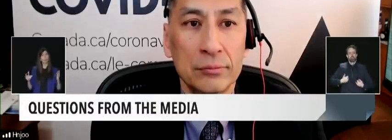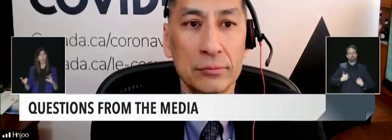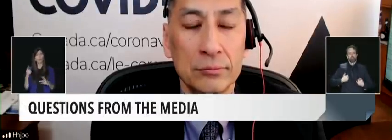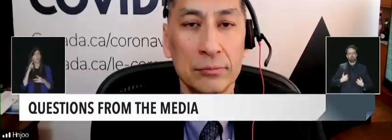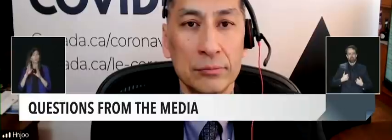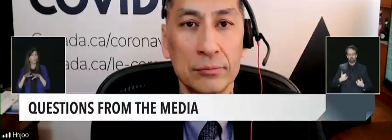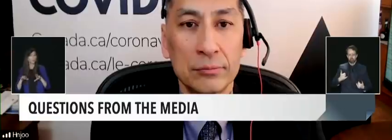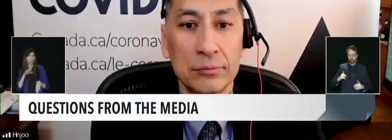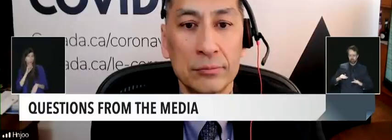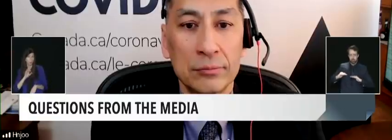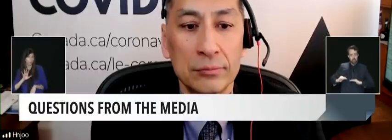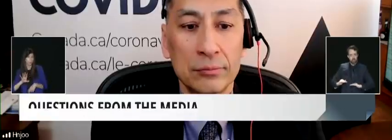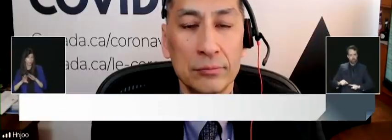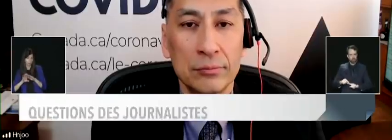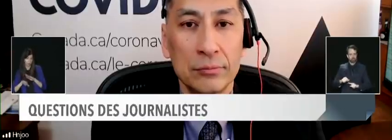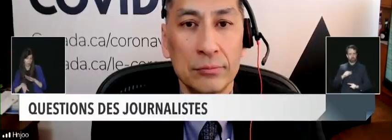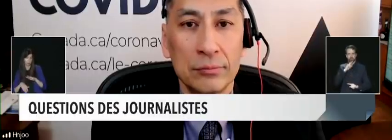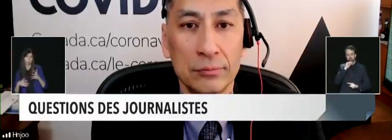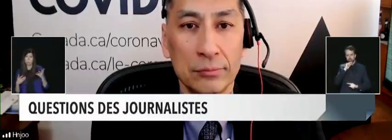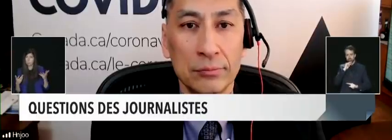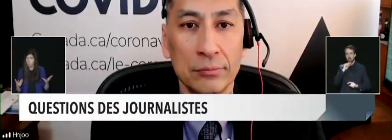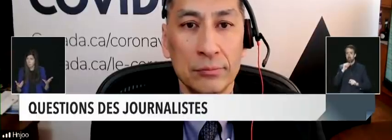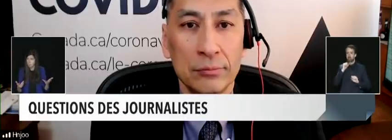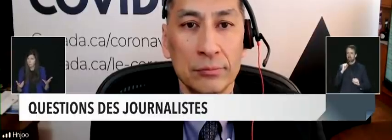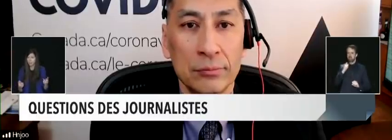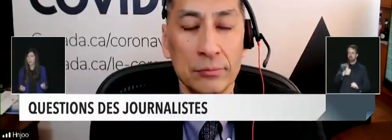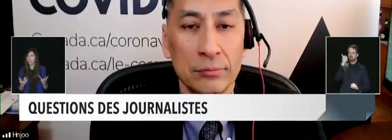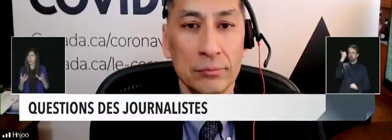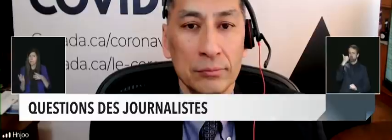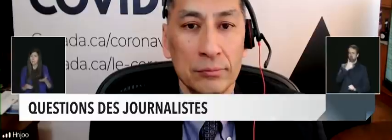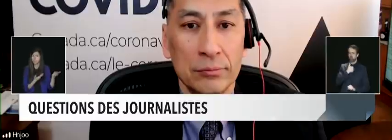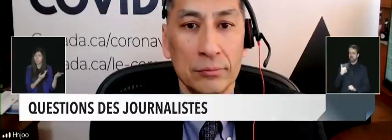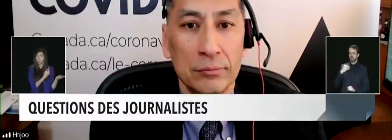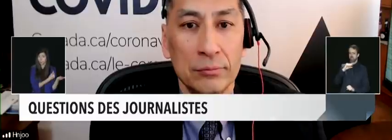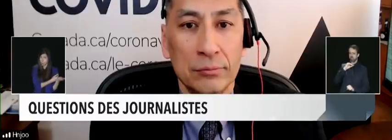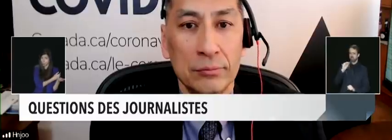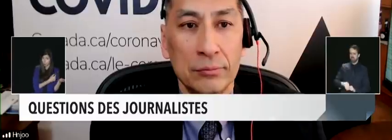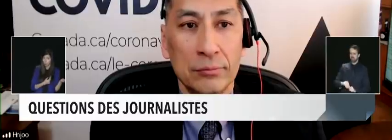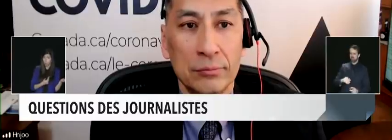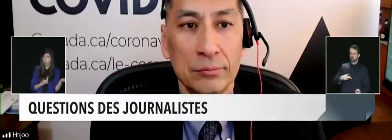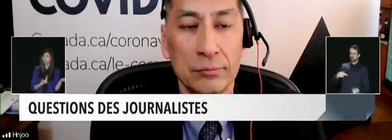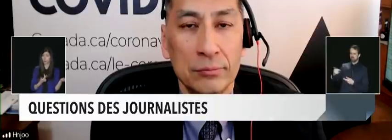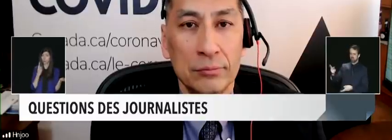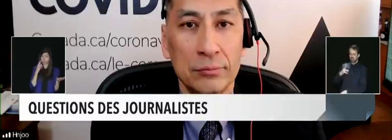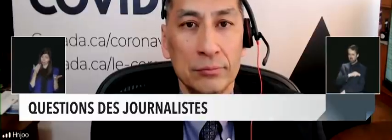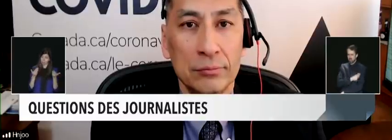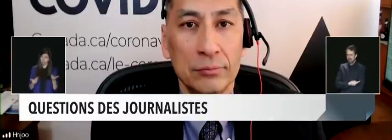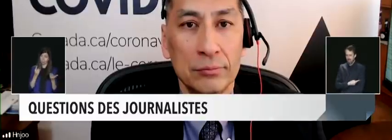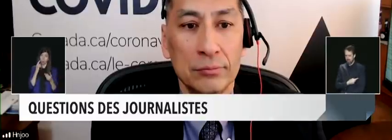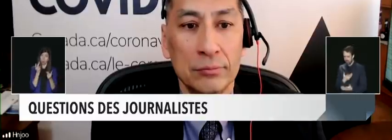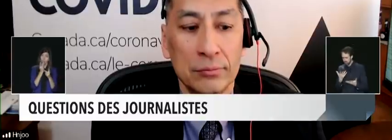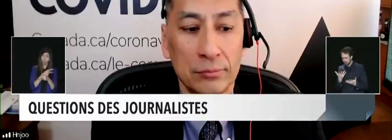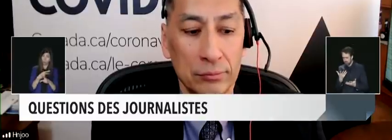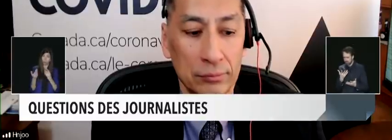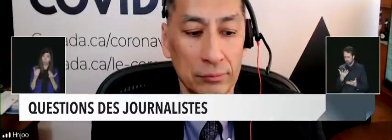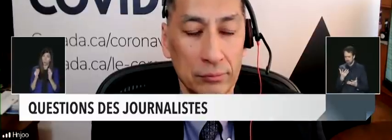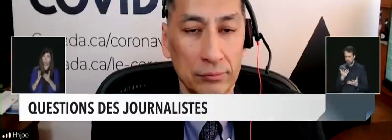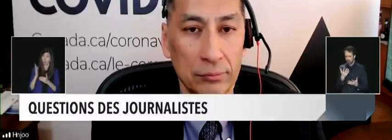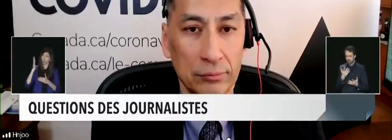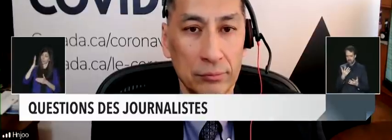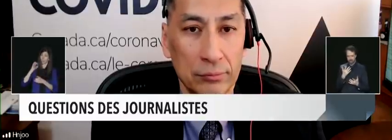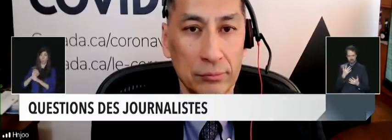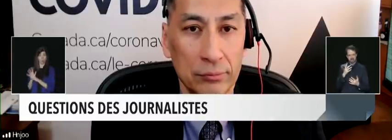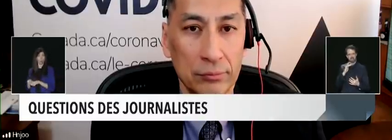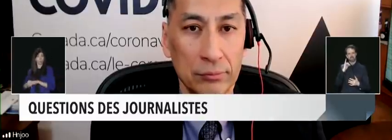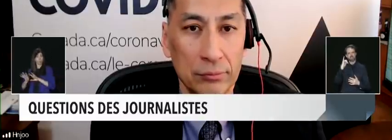know about infant and under five hospitalizations. Is this higher or different than in previous waves? And also, do we know whether